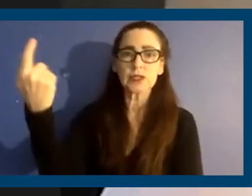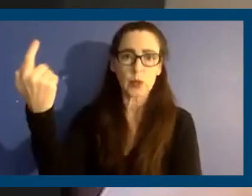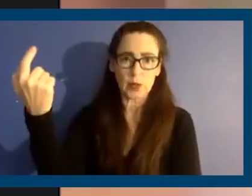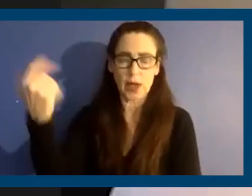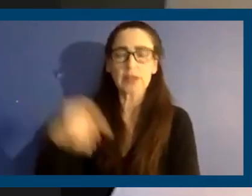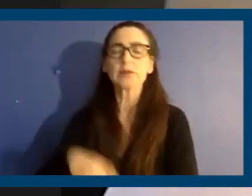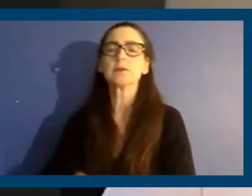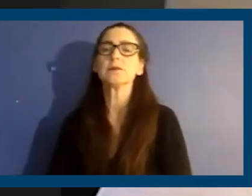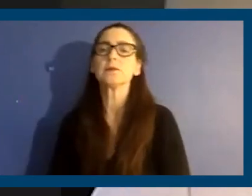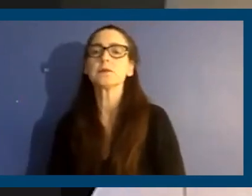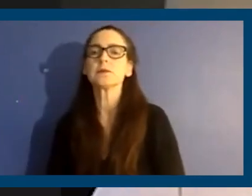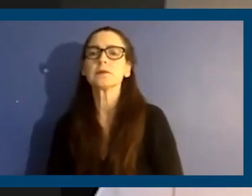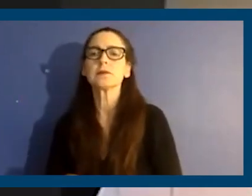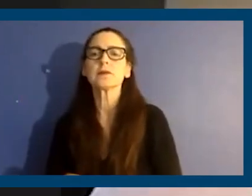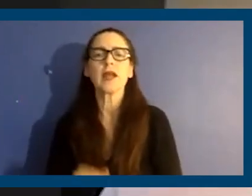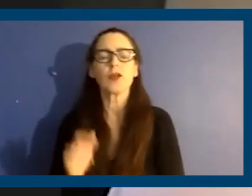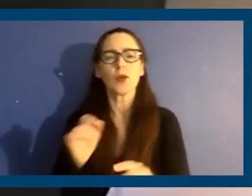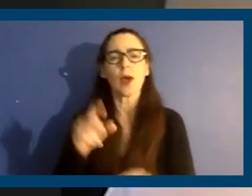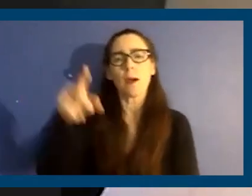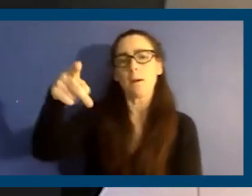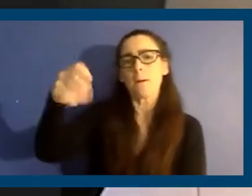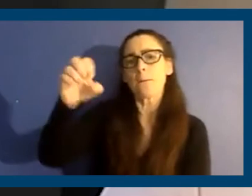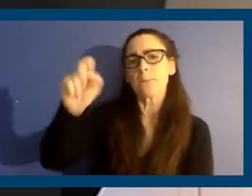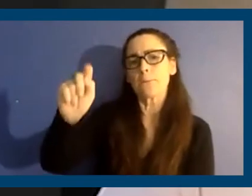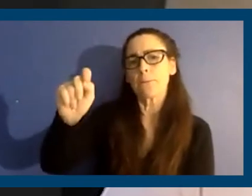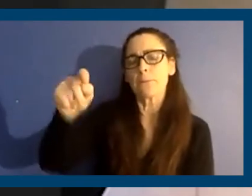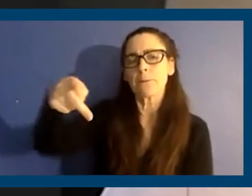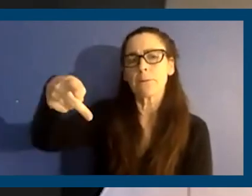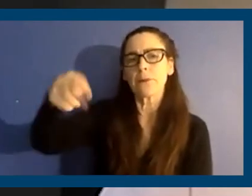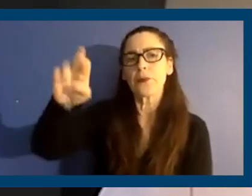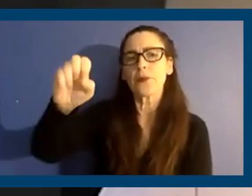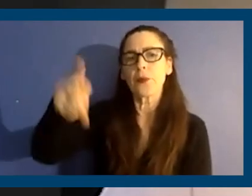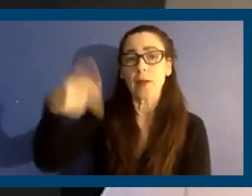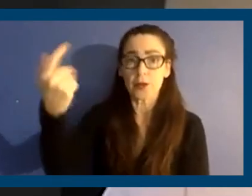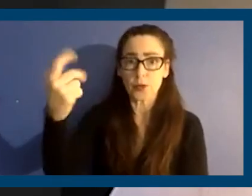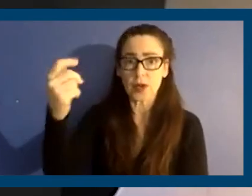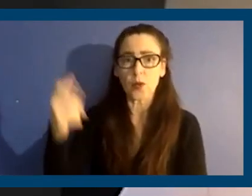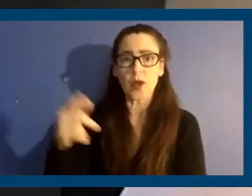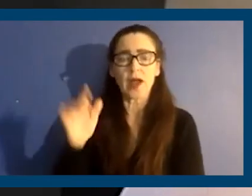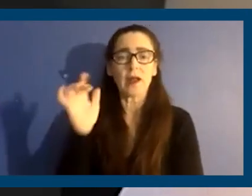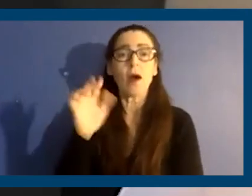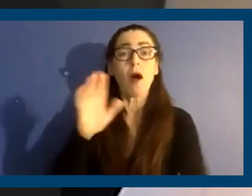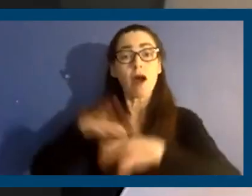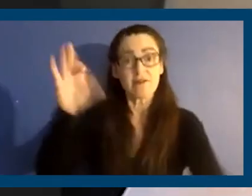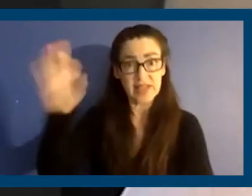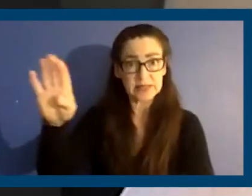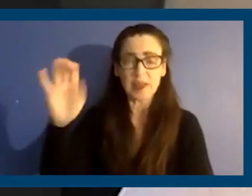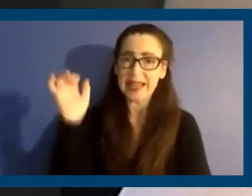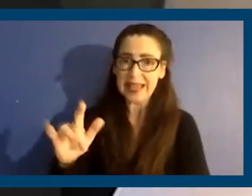just look for Yes on Prop 21 and the frame will come up and it'll walk you through kind of how to do that. And then we have